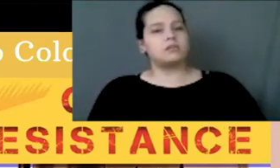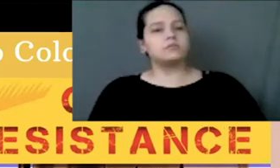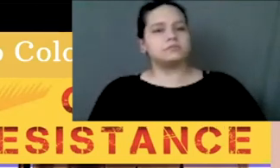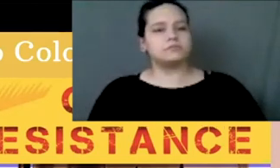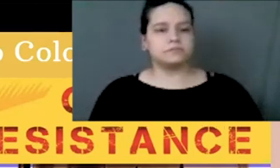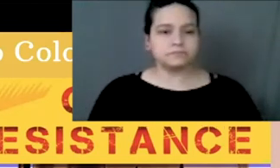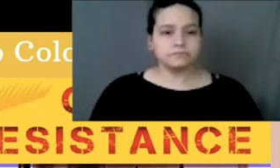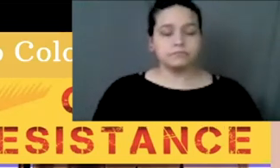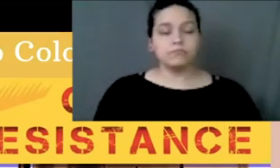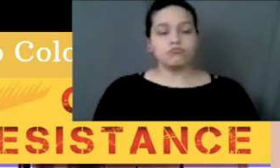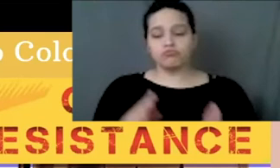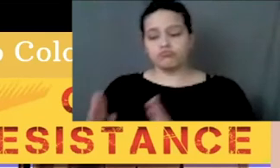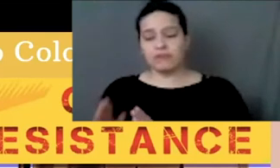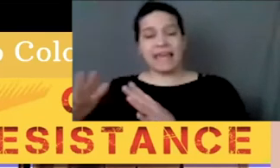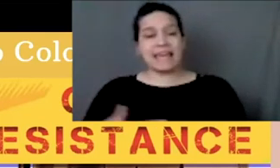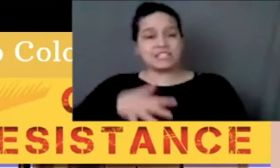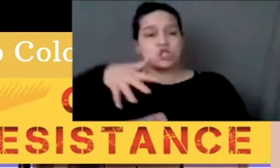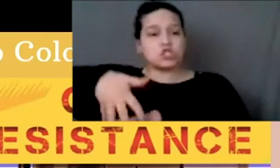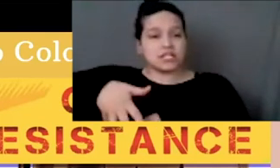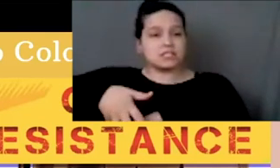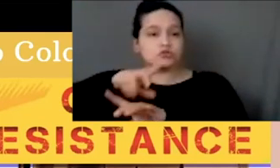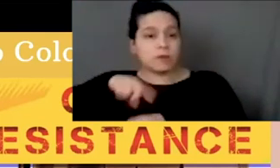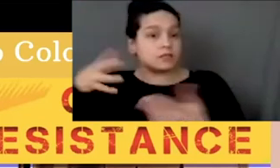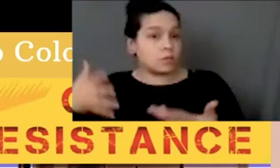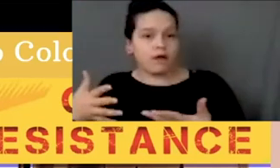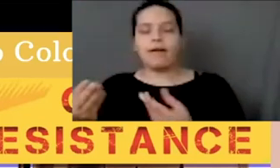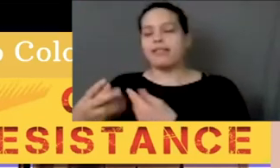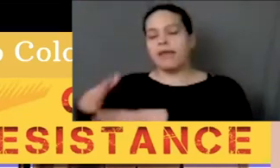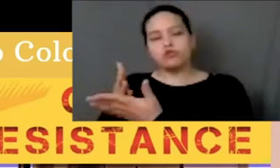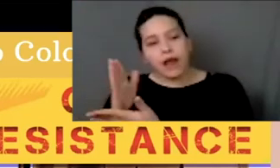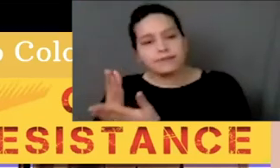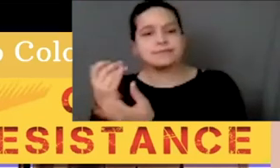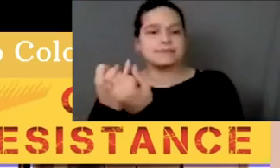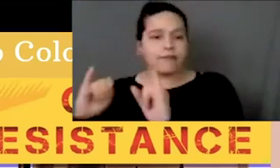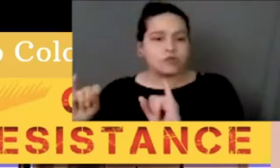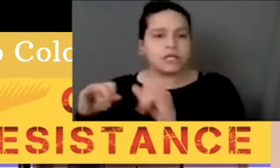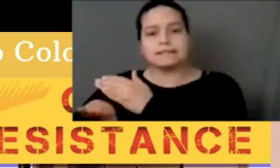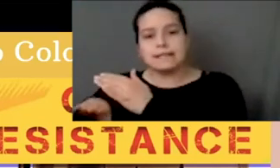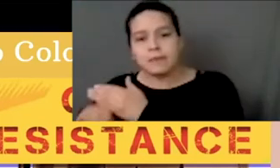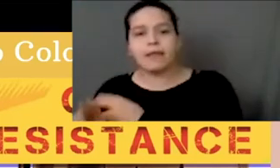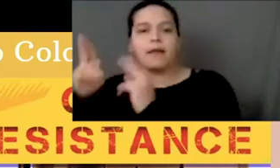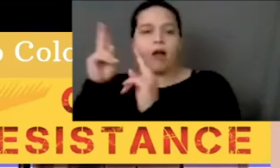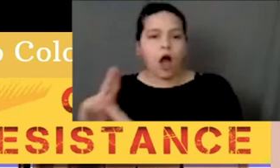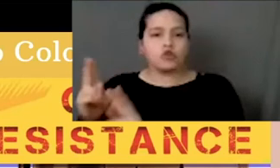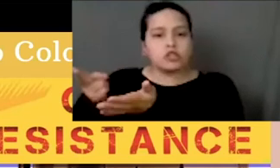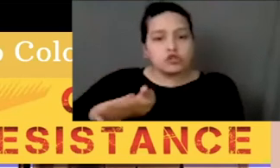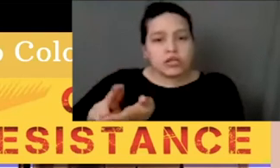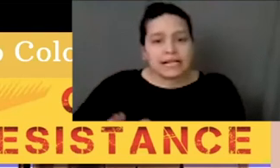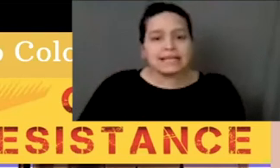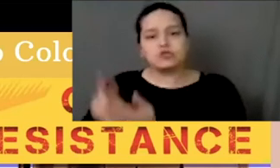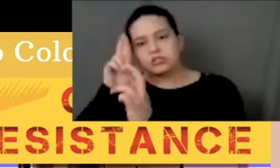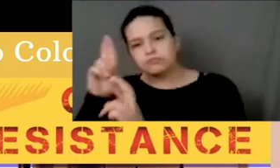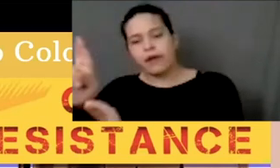the indigenous response to this can be things such as land rights, sovereignty, accessibility, honoring treaties, respective culture,